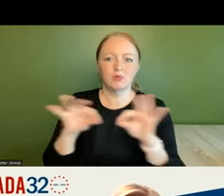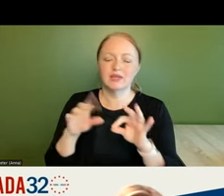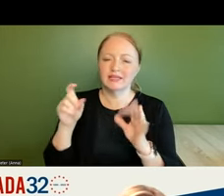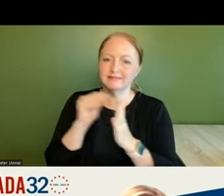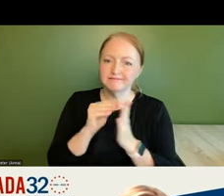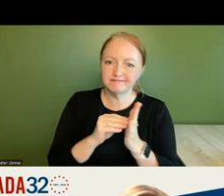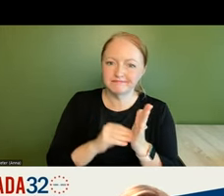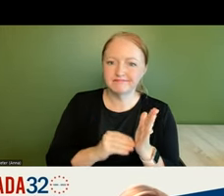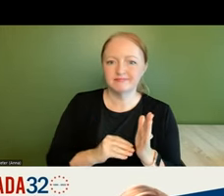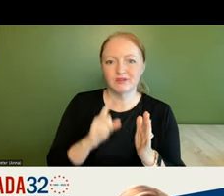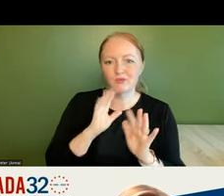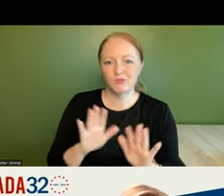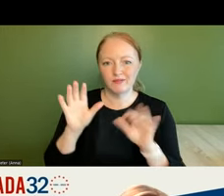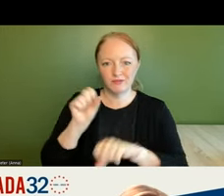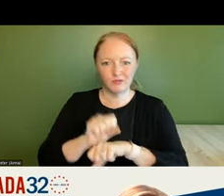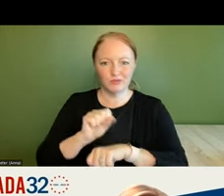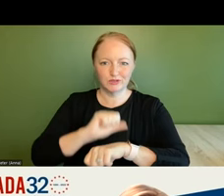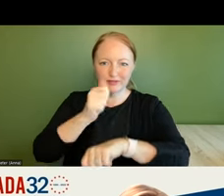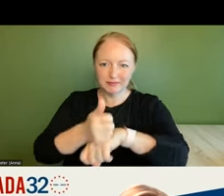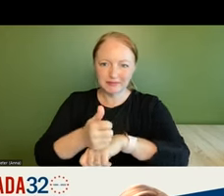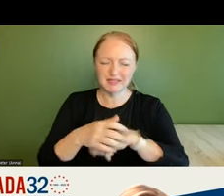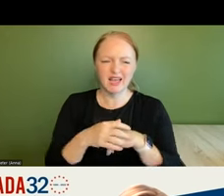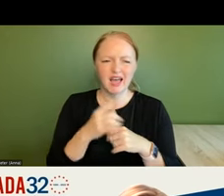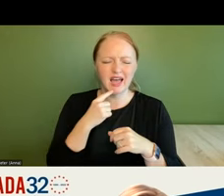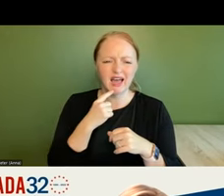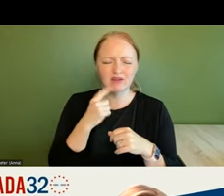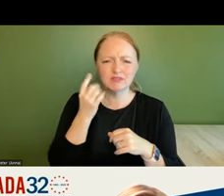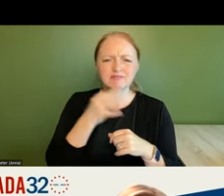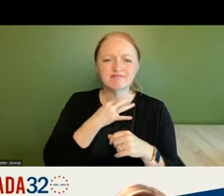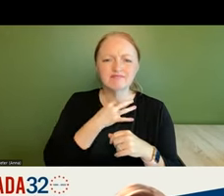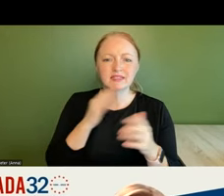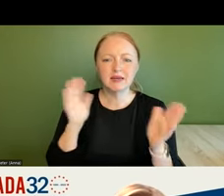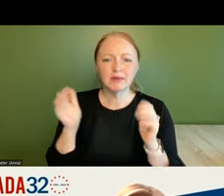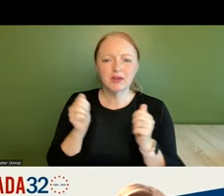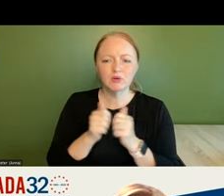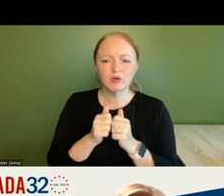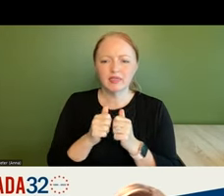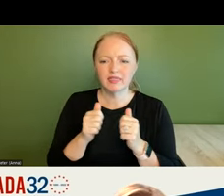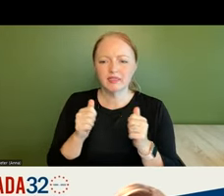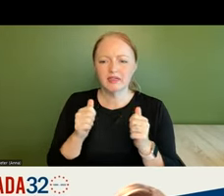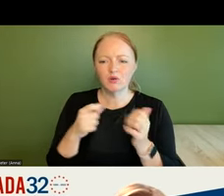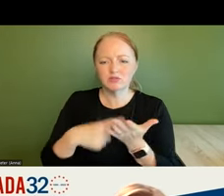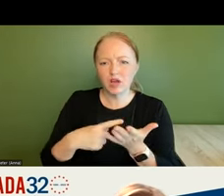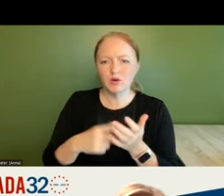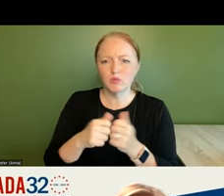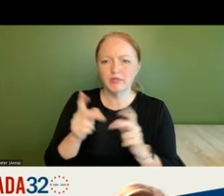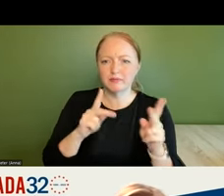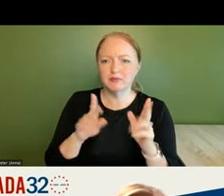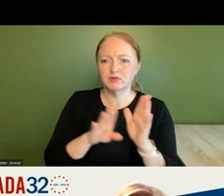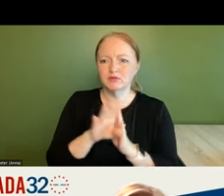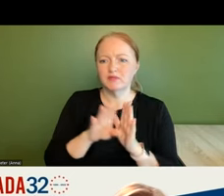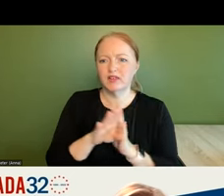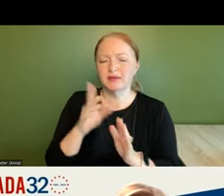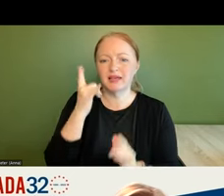done and it's just such wonderful work to implement it i was curious if you've uh compared this at all or talked with the folks who've developed